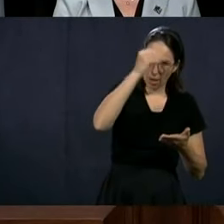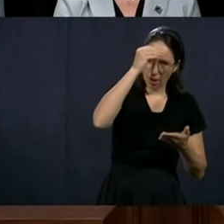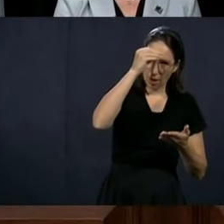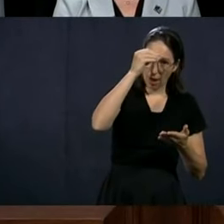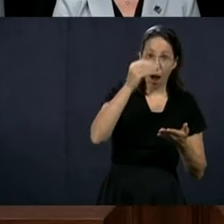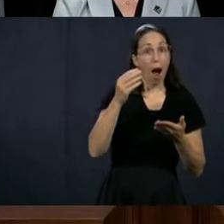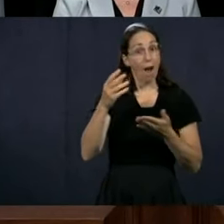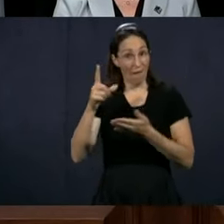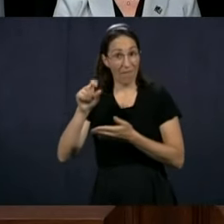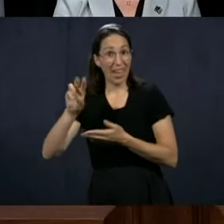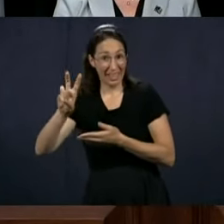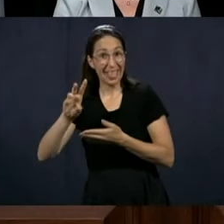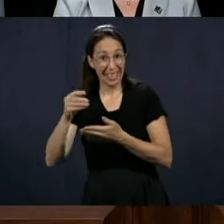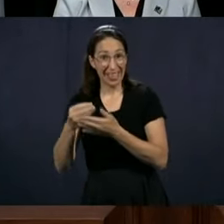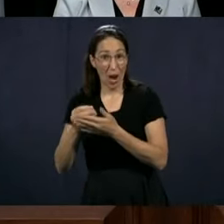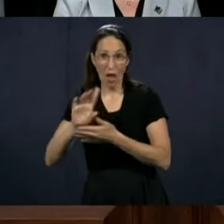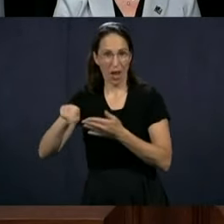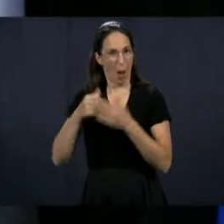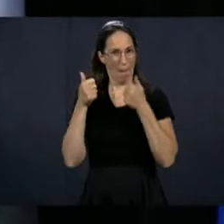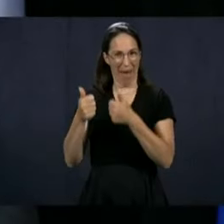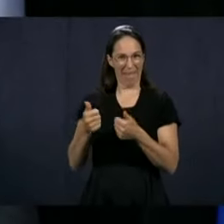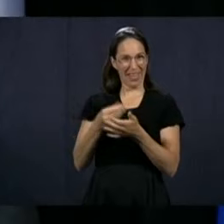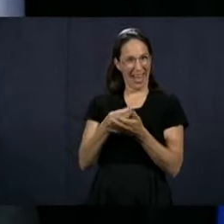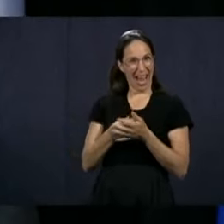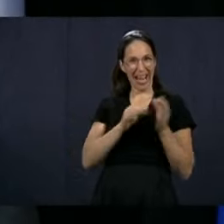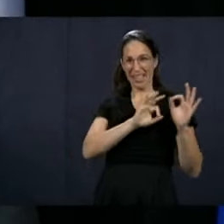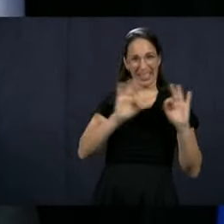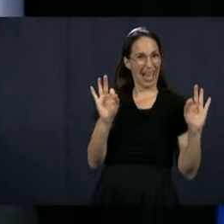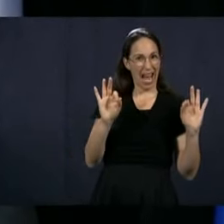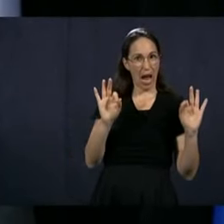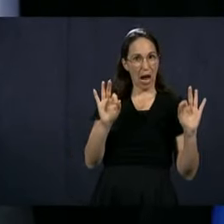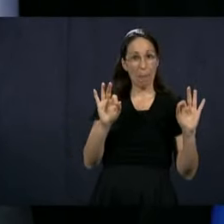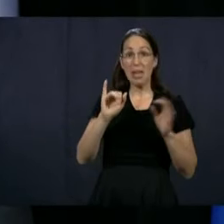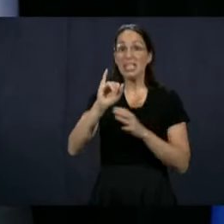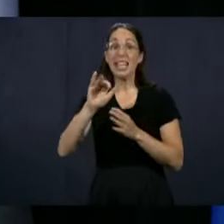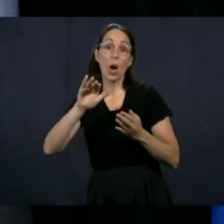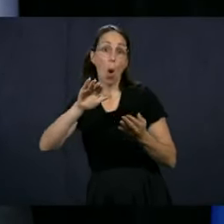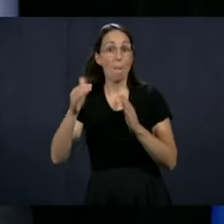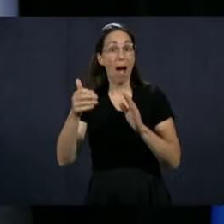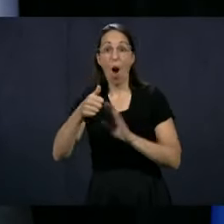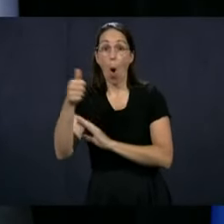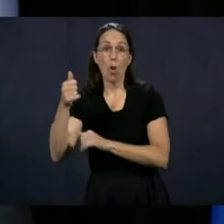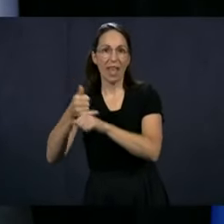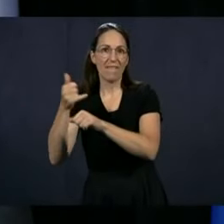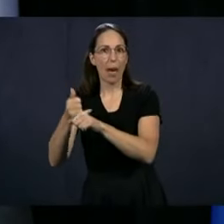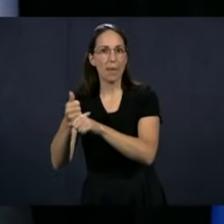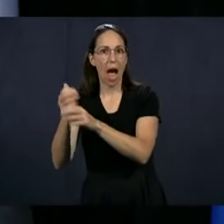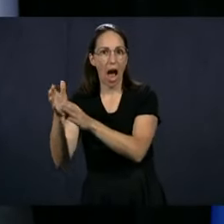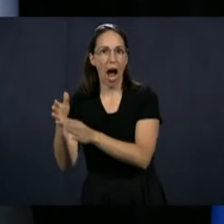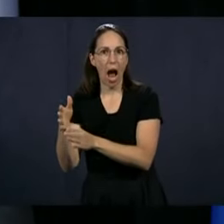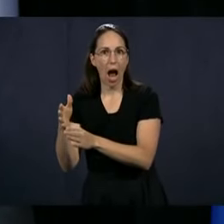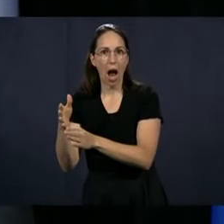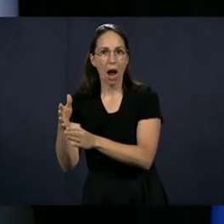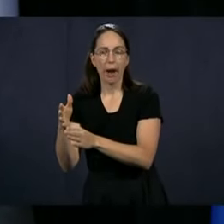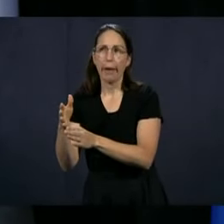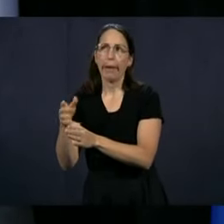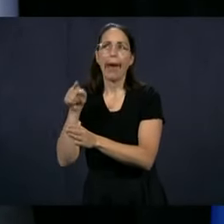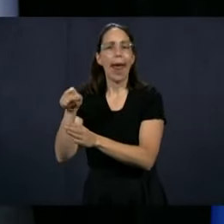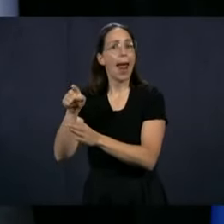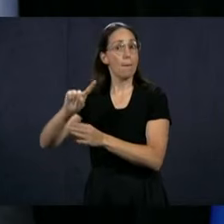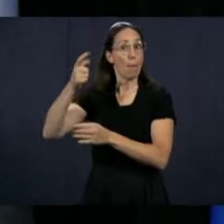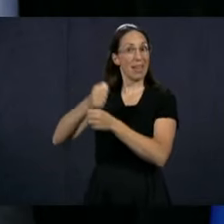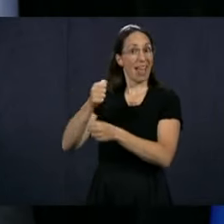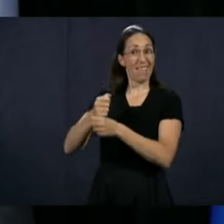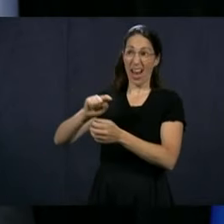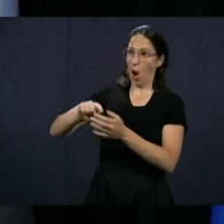an orderly is going to be better paid than a nursing assistant or a nurse that is just starting. It's about